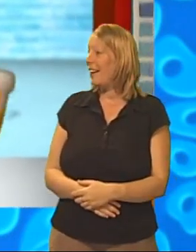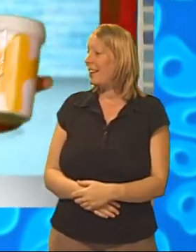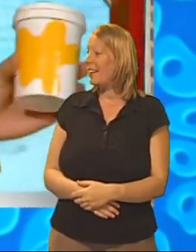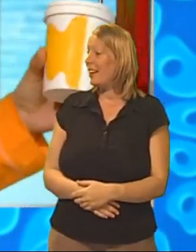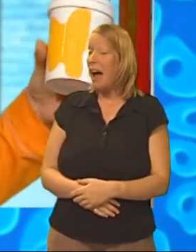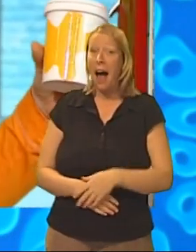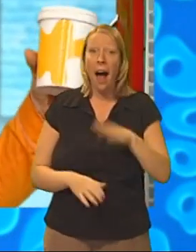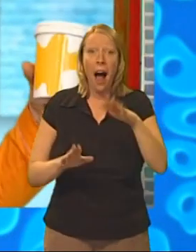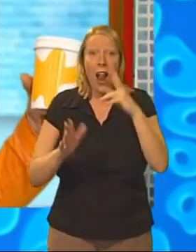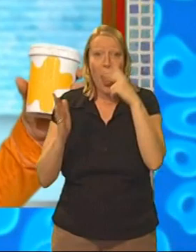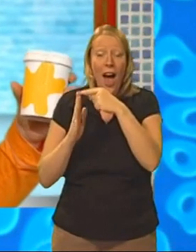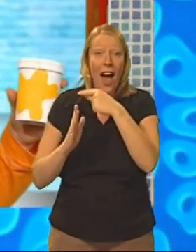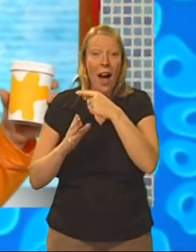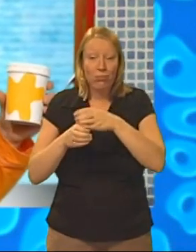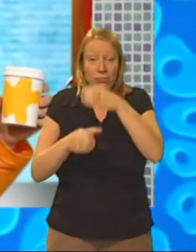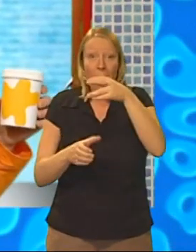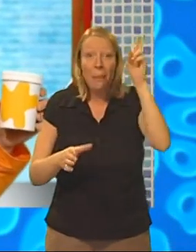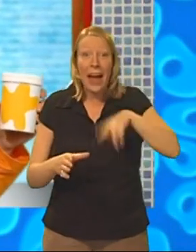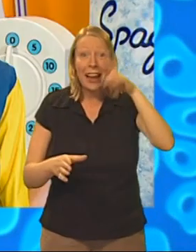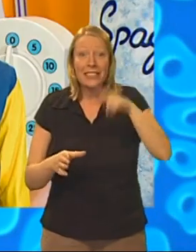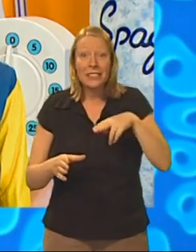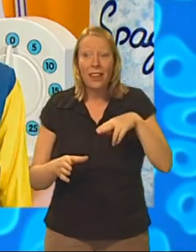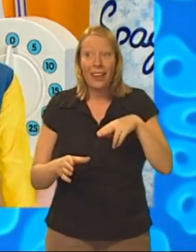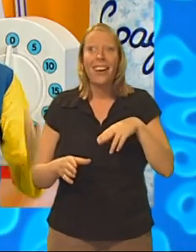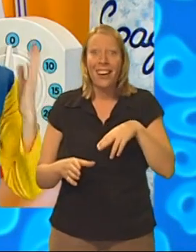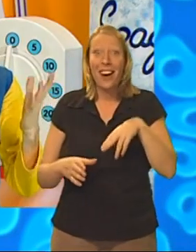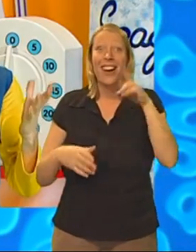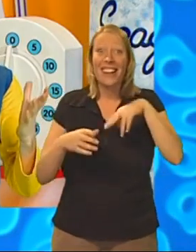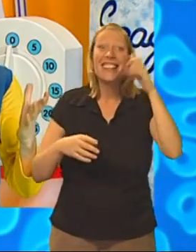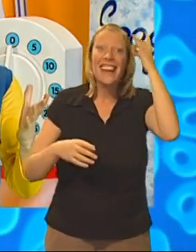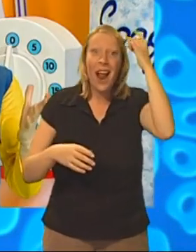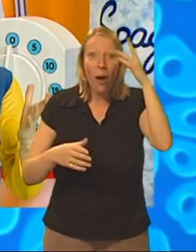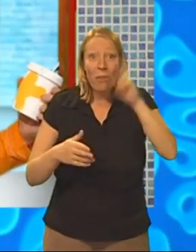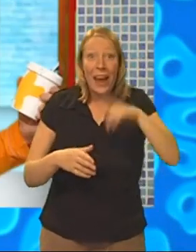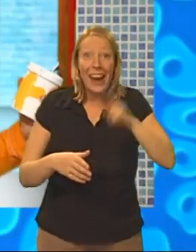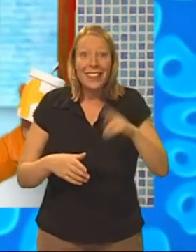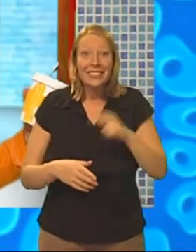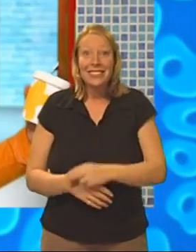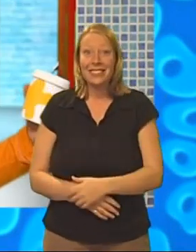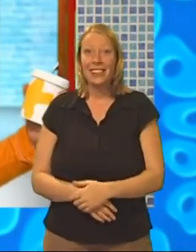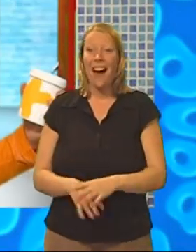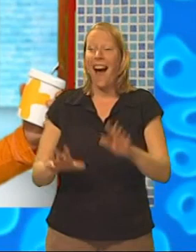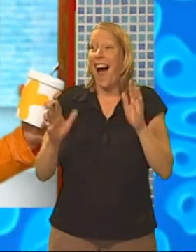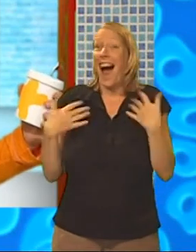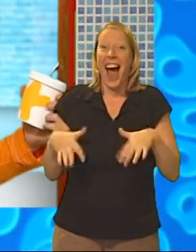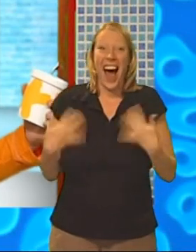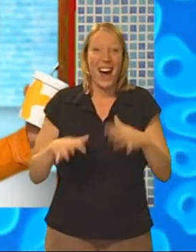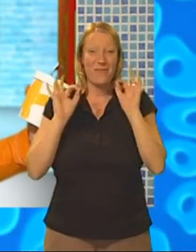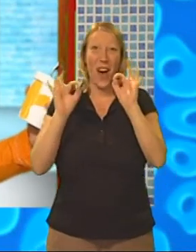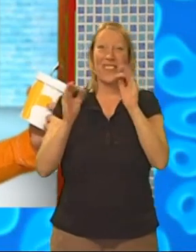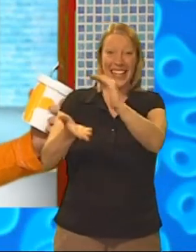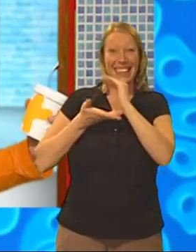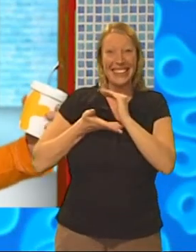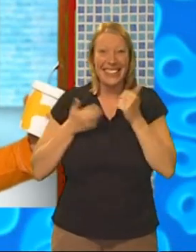Small, look. It's a pot of paint. It's a pot of yellow paint. Wow, the perfect